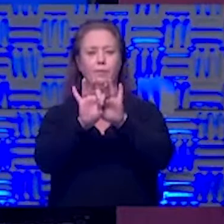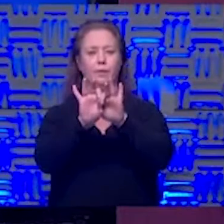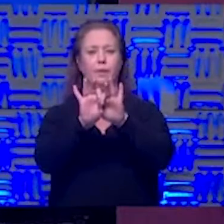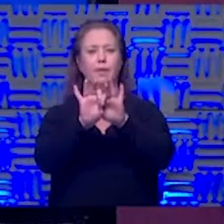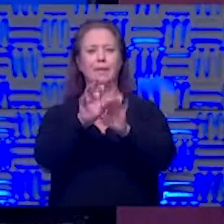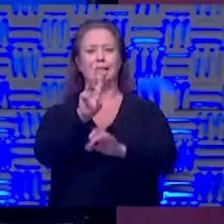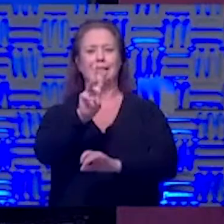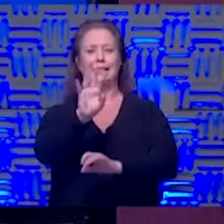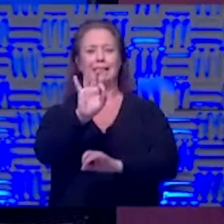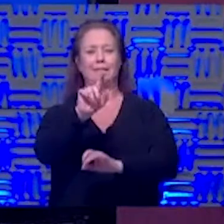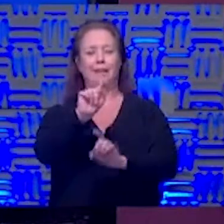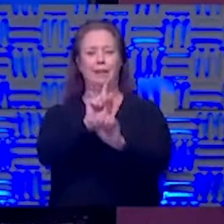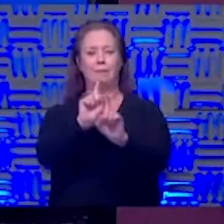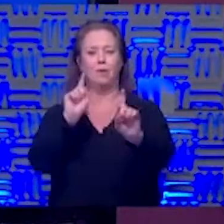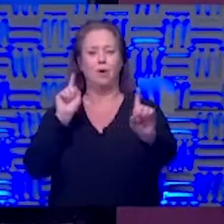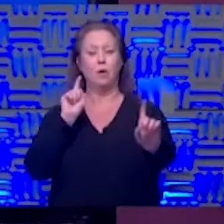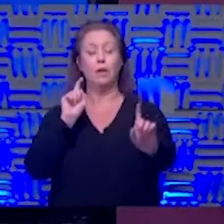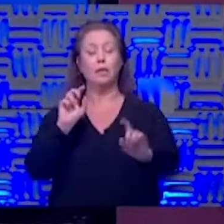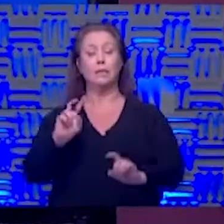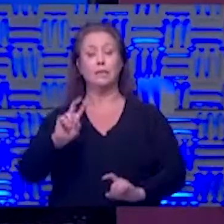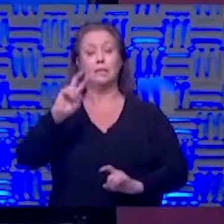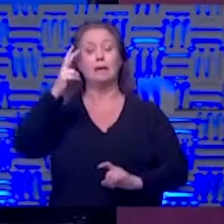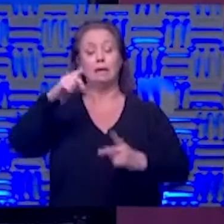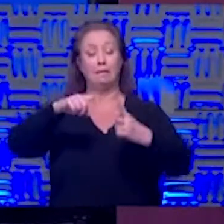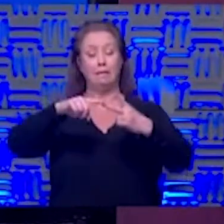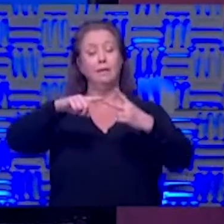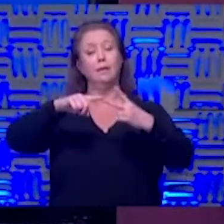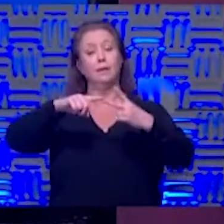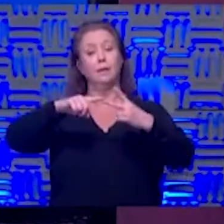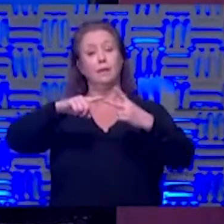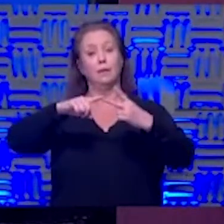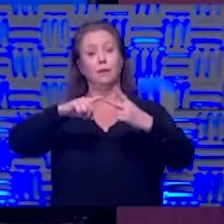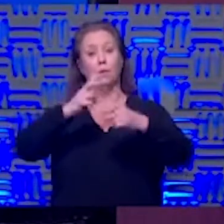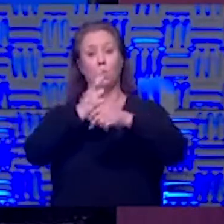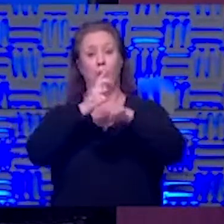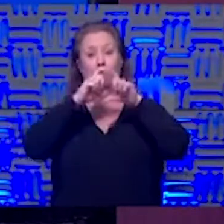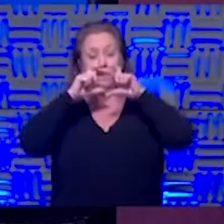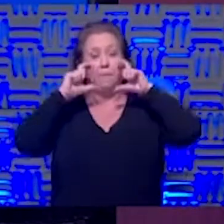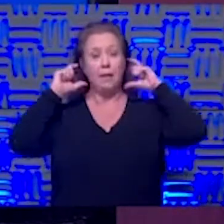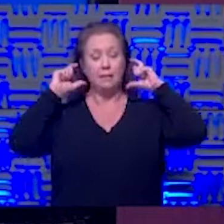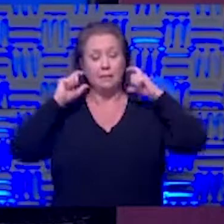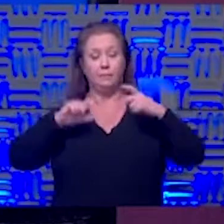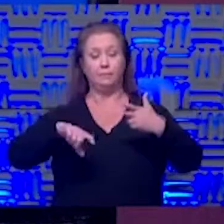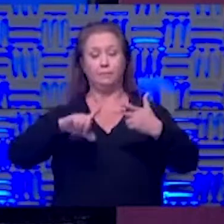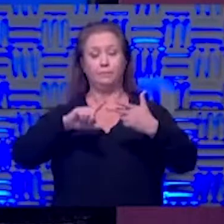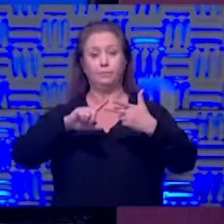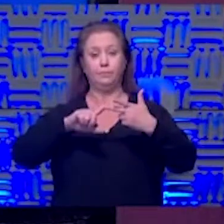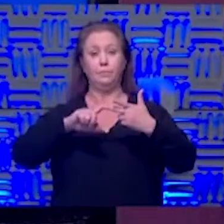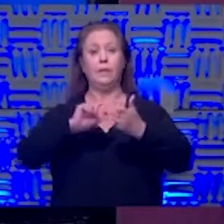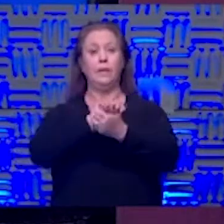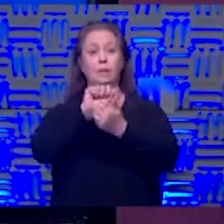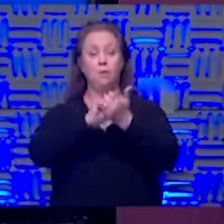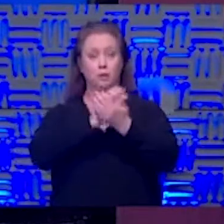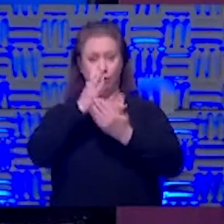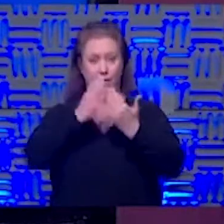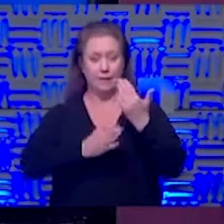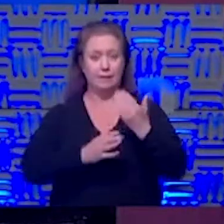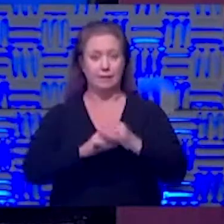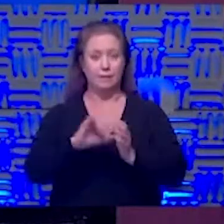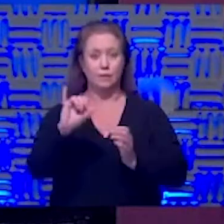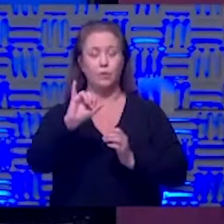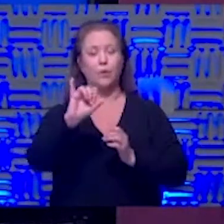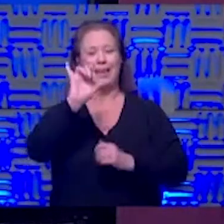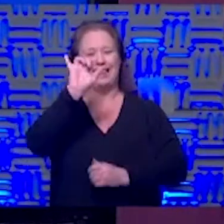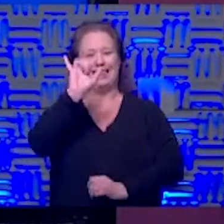at least six feet apart and the second most important thing you're going to do is wear the darn mask and the third thing is to wash your hands and